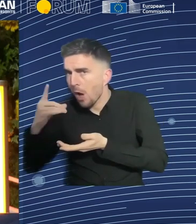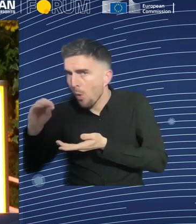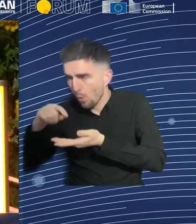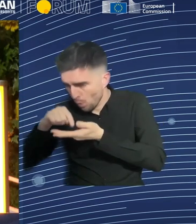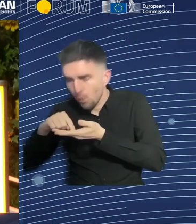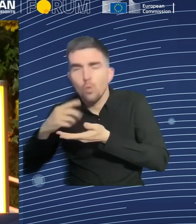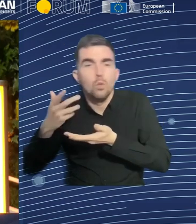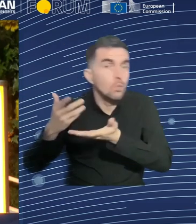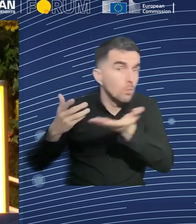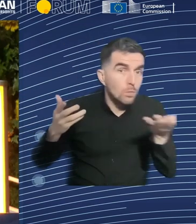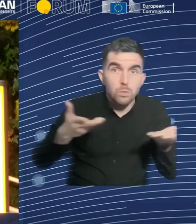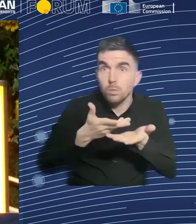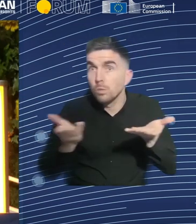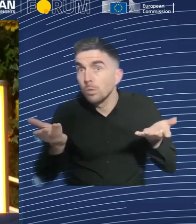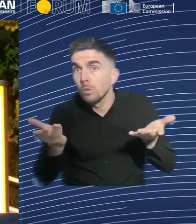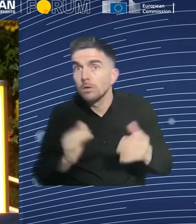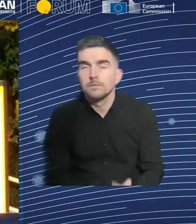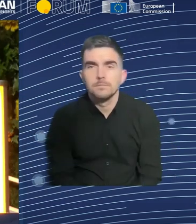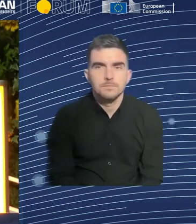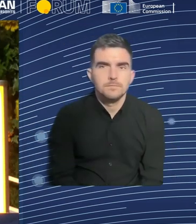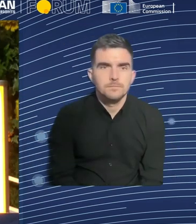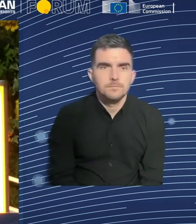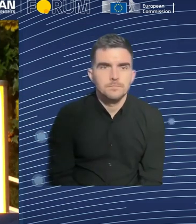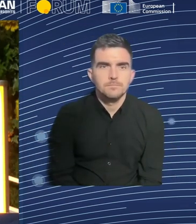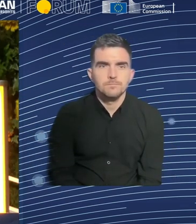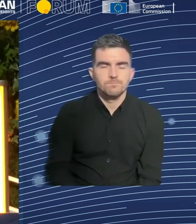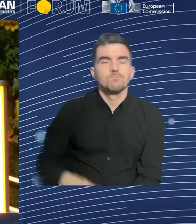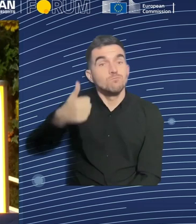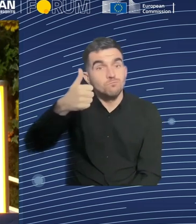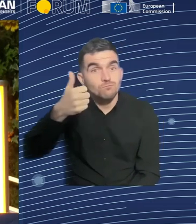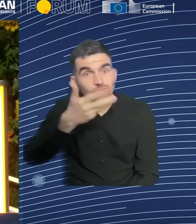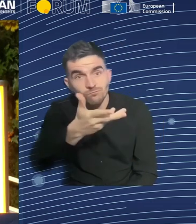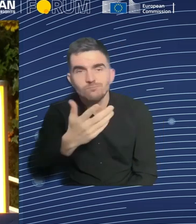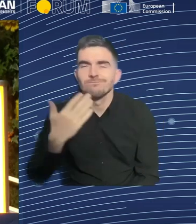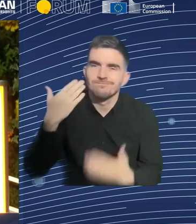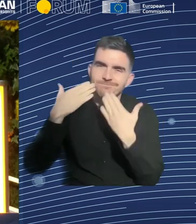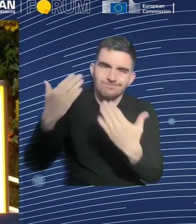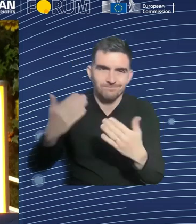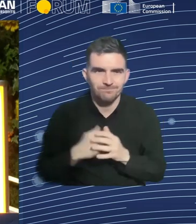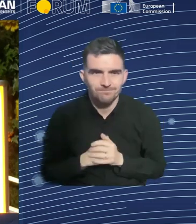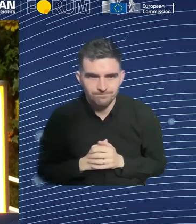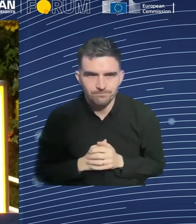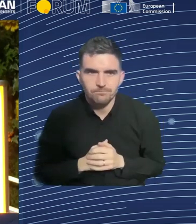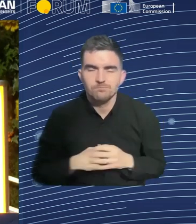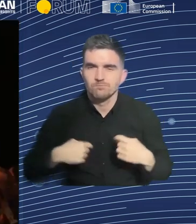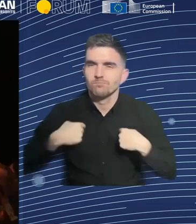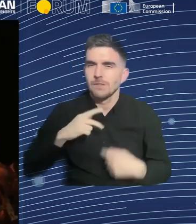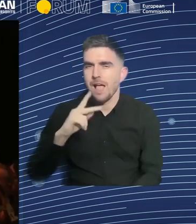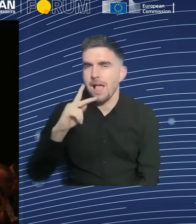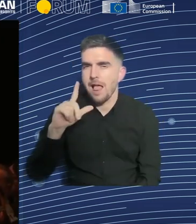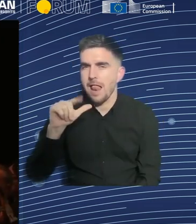Yes, thank you very much. Klaus Higa here from the European Confederation of Independent Trade. This is a question to Mr.